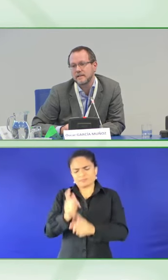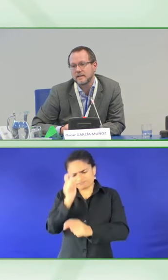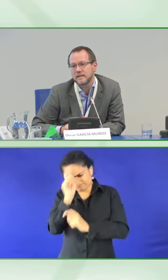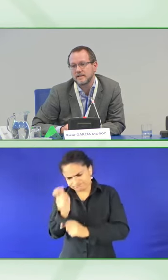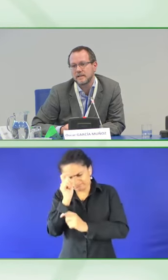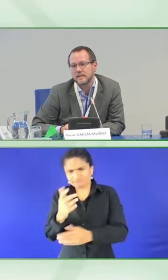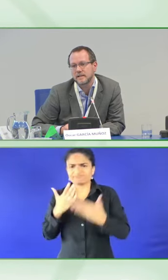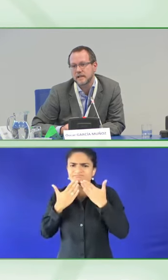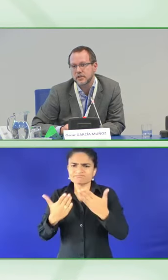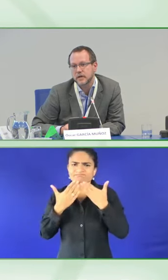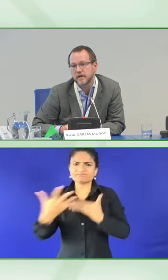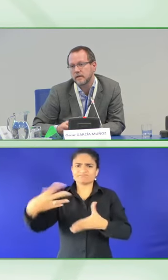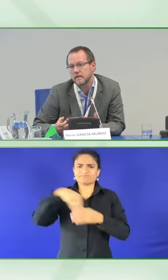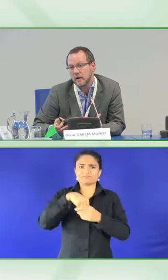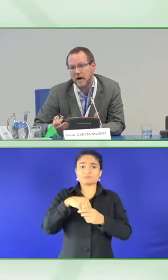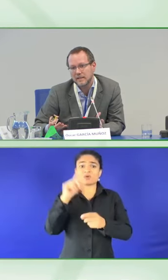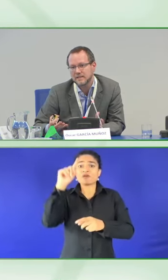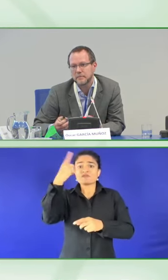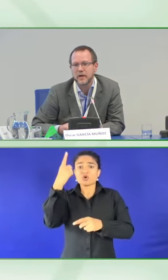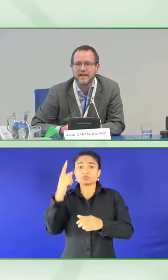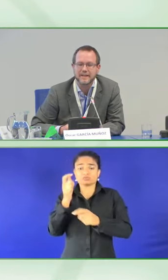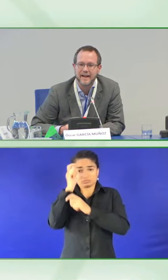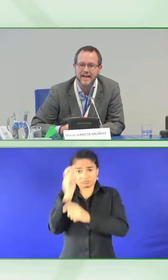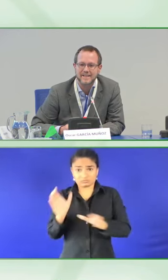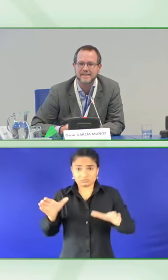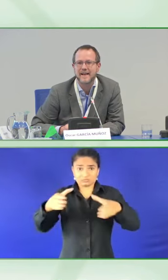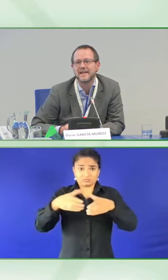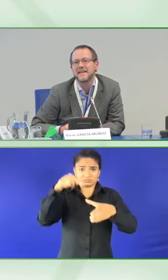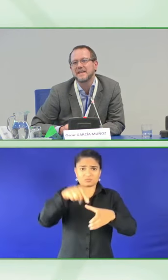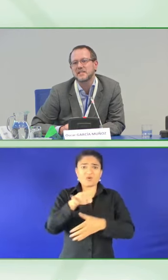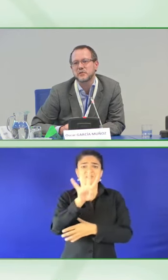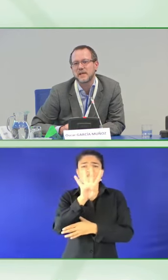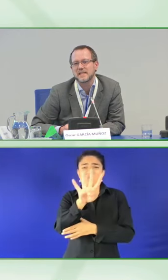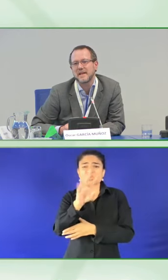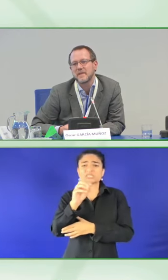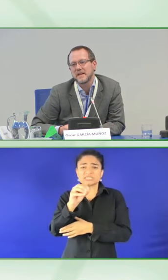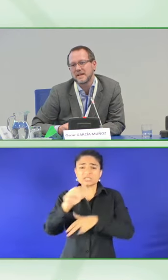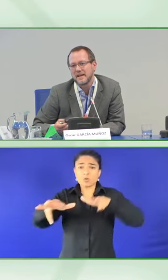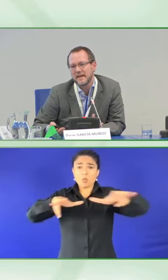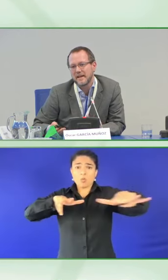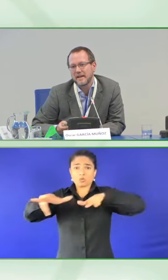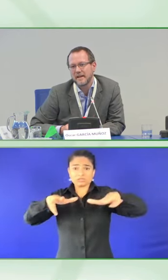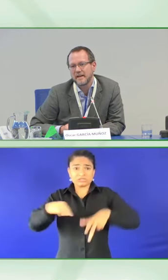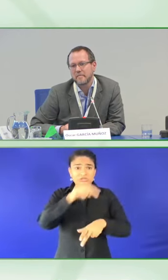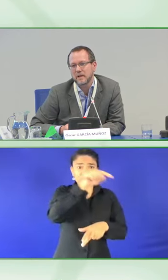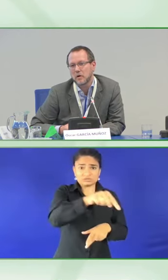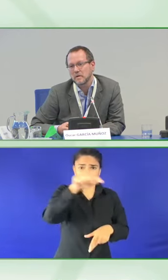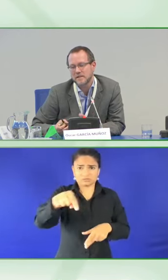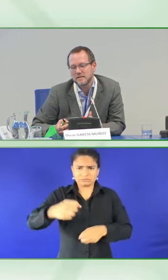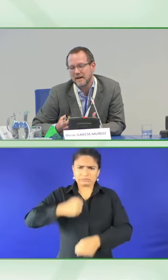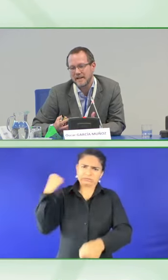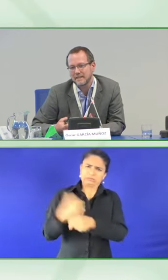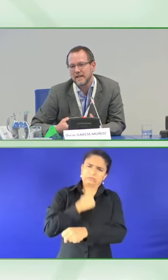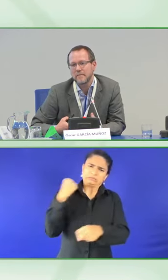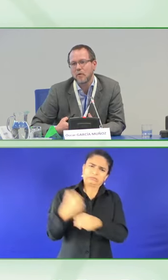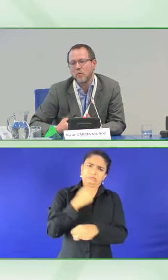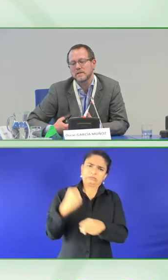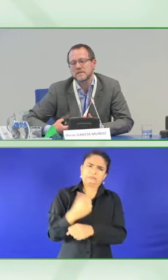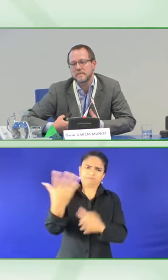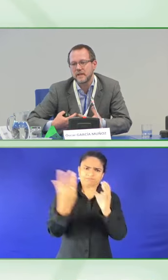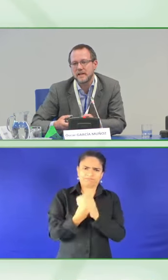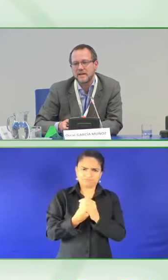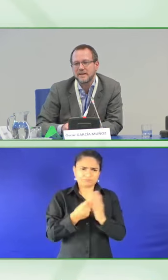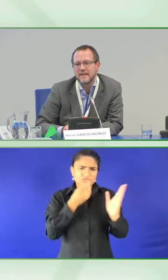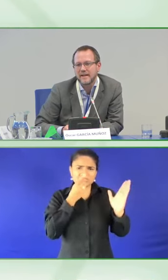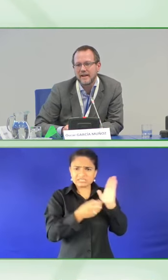behind this dictionary, the heart, the brain, and the hands, as I stress them. Because the heart, Eva